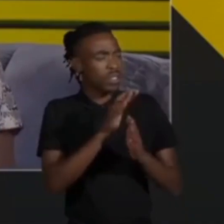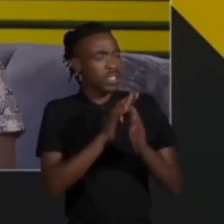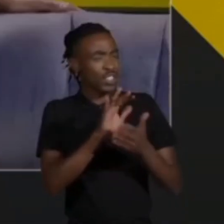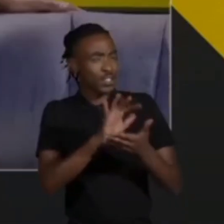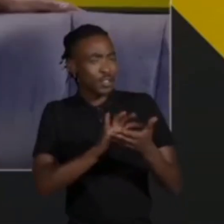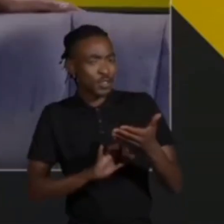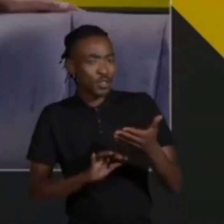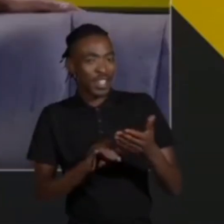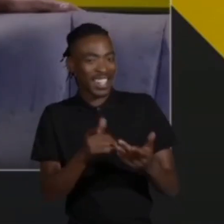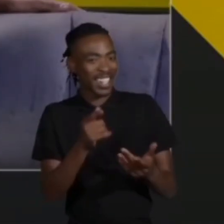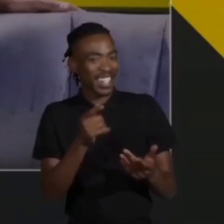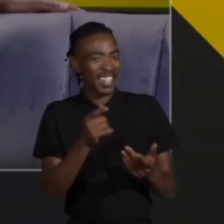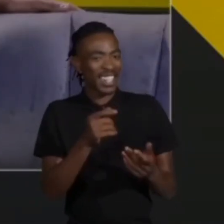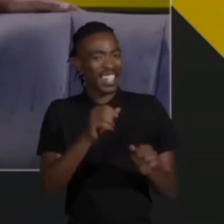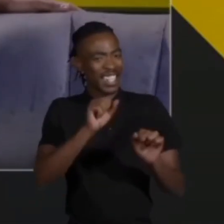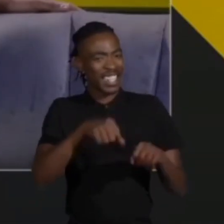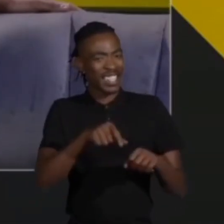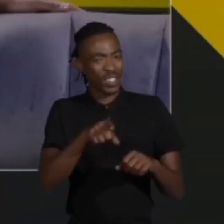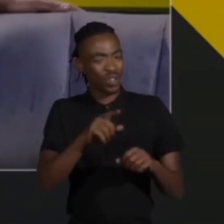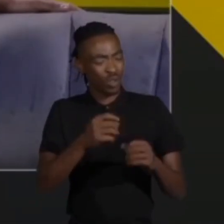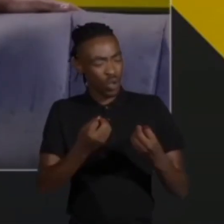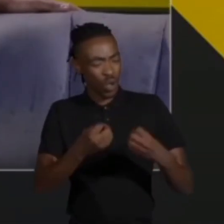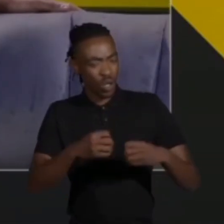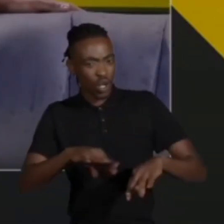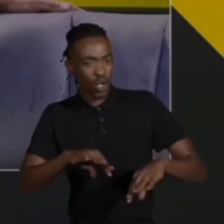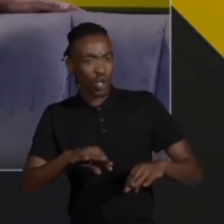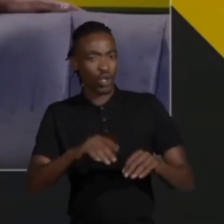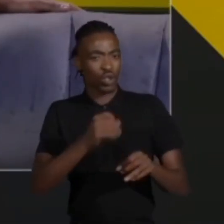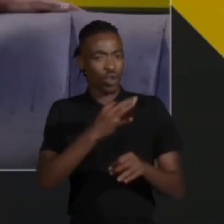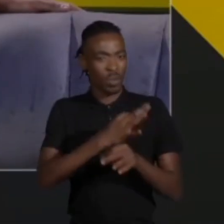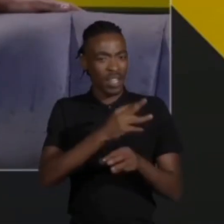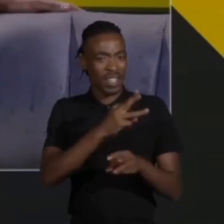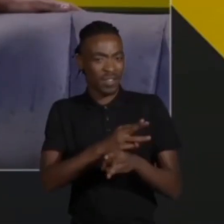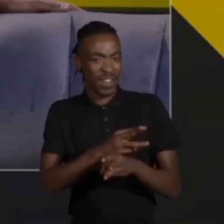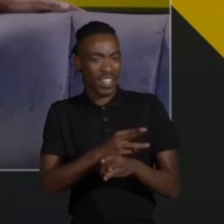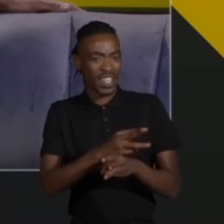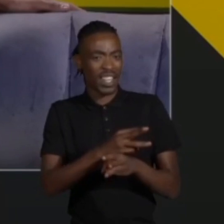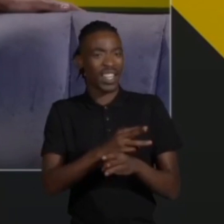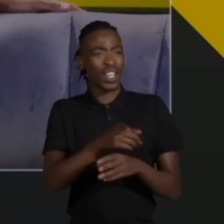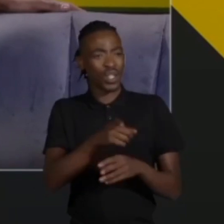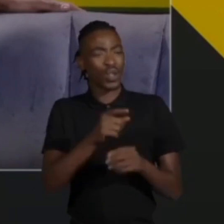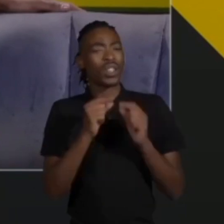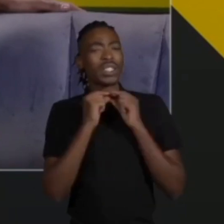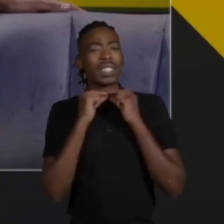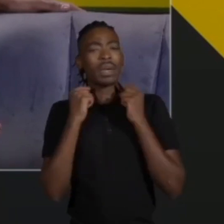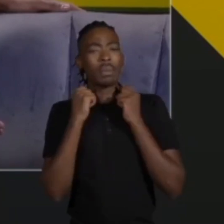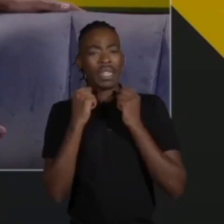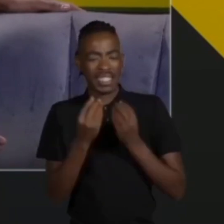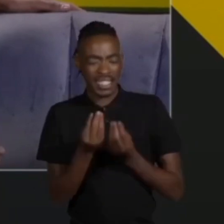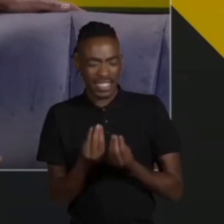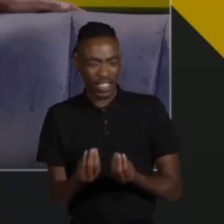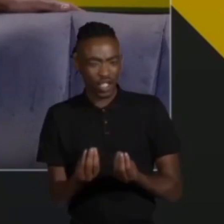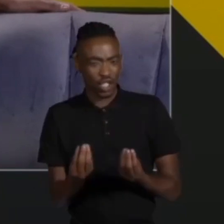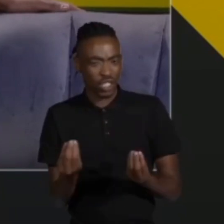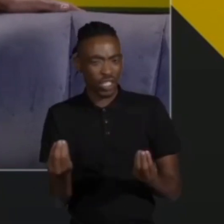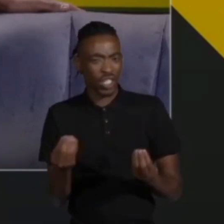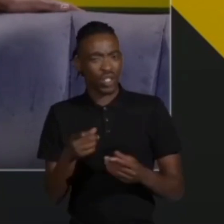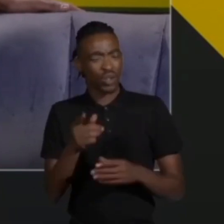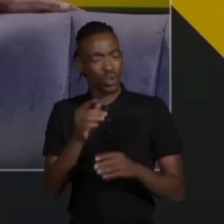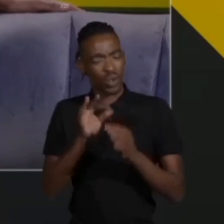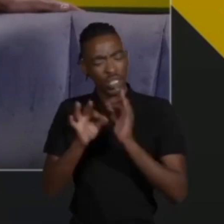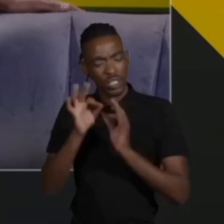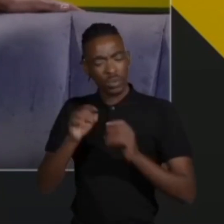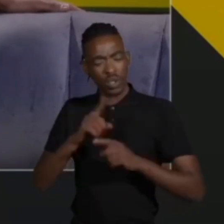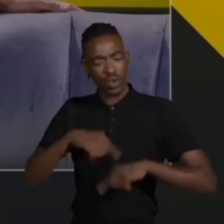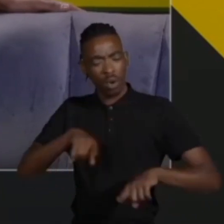which is sadly you lost your parents uh usakula we pastor's kid ganjalo about your experience